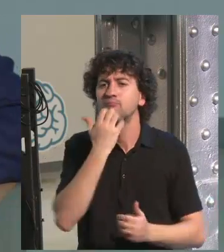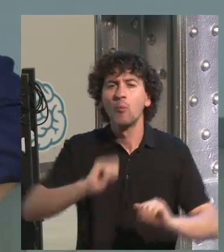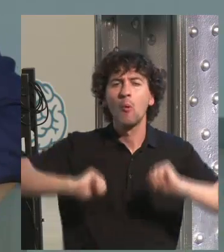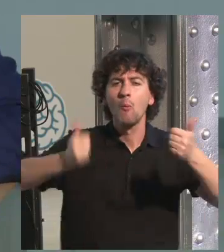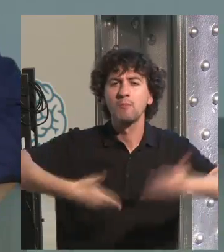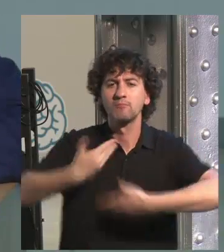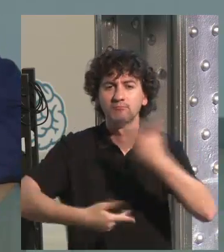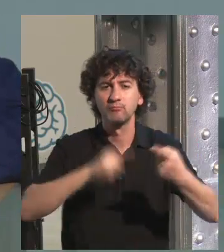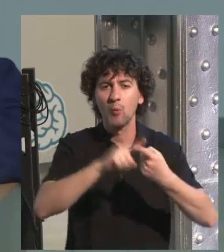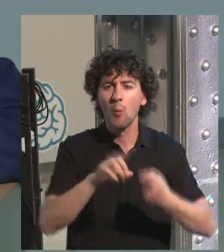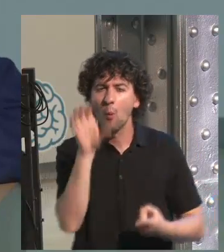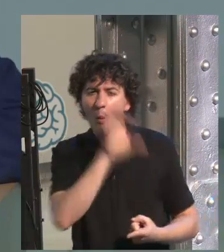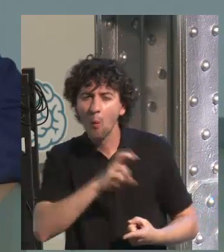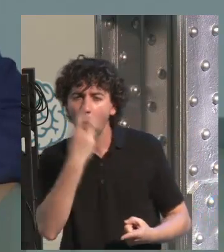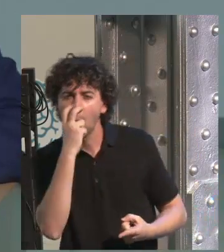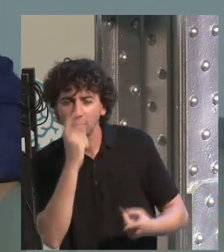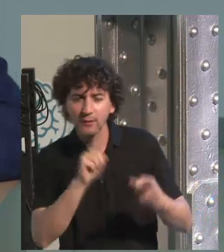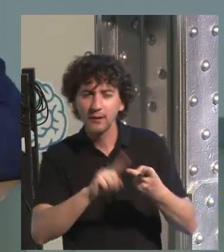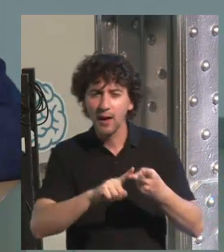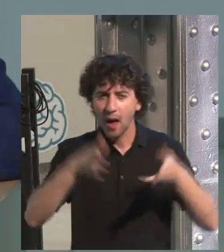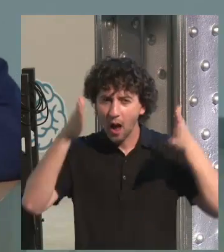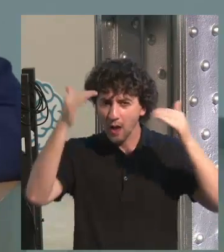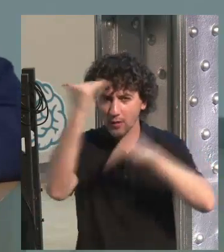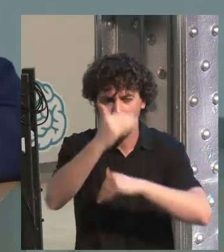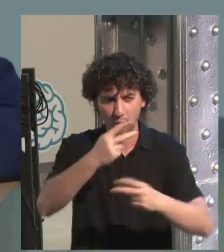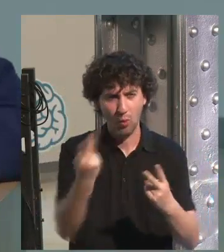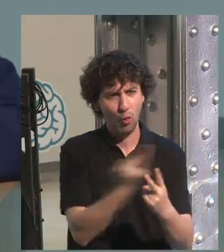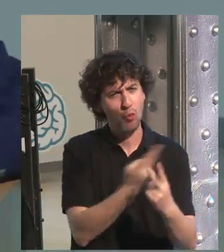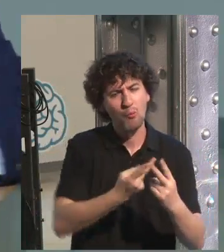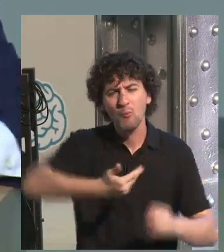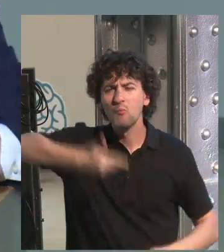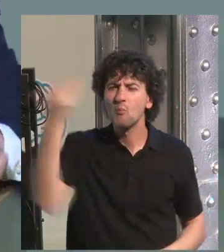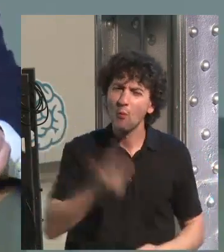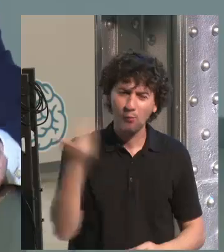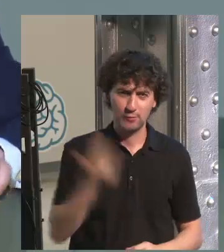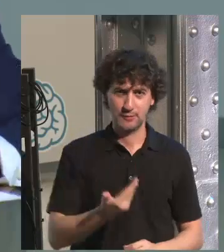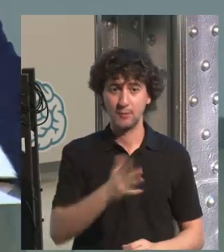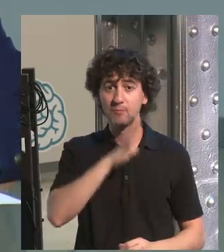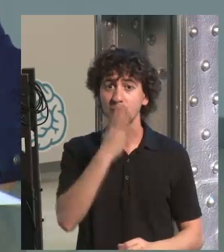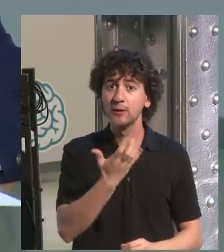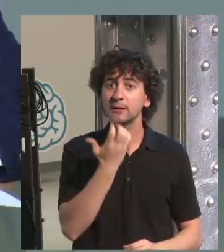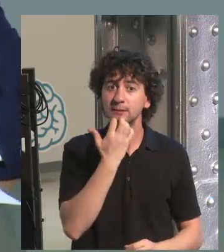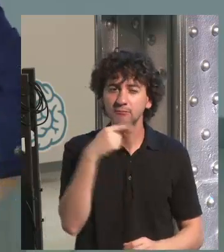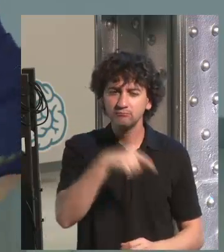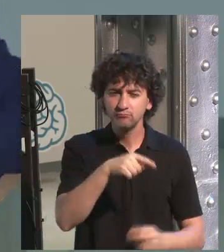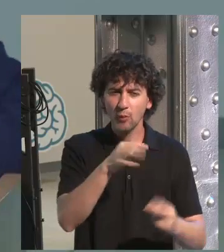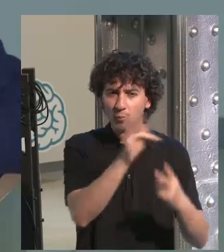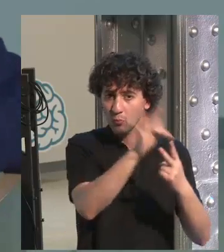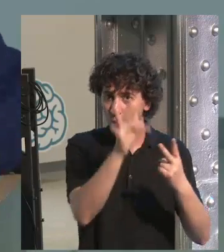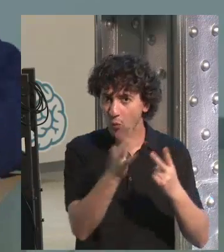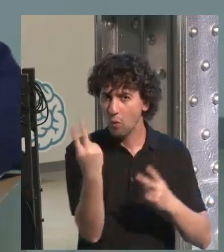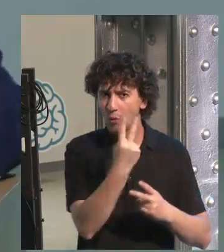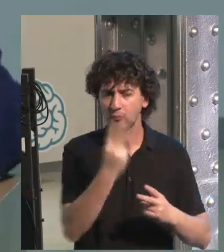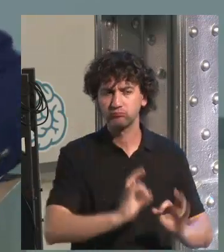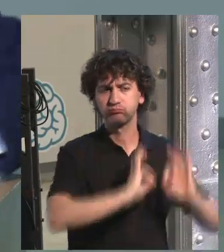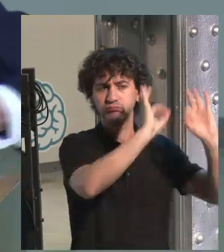me the key to start this process. One is curiosity and the other one is attention. Because these two aspects,